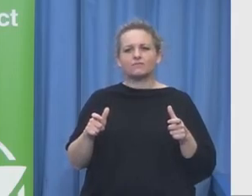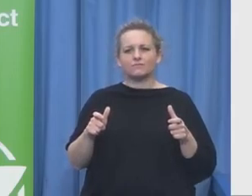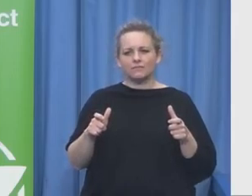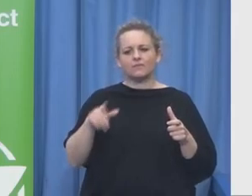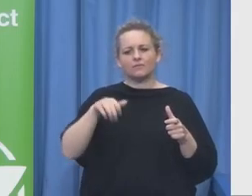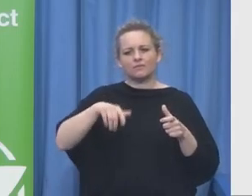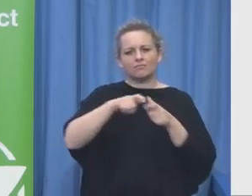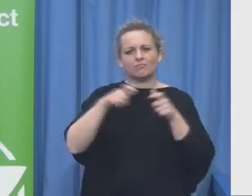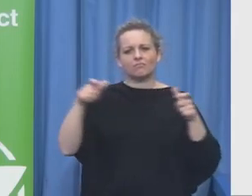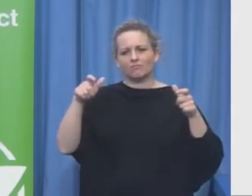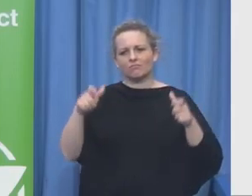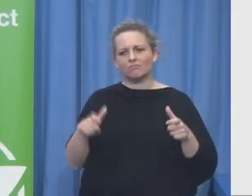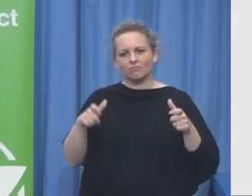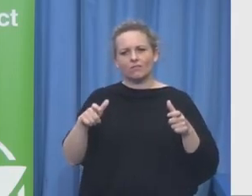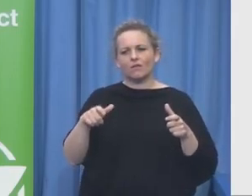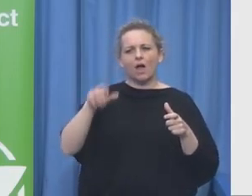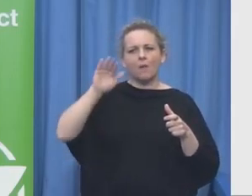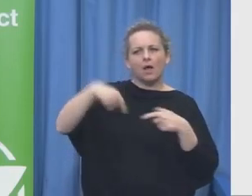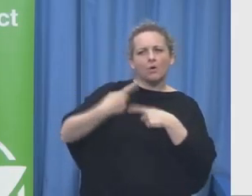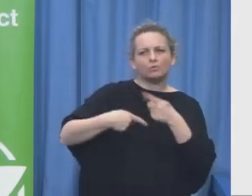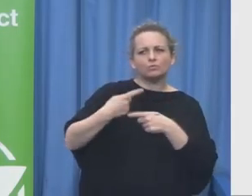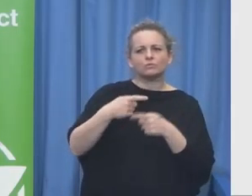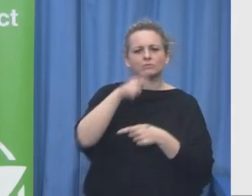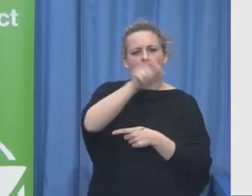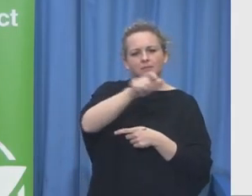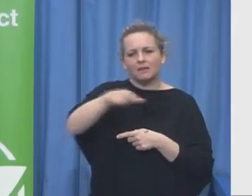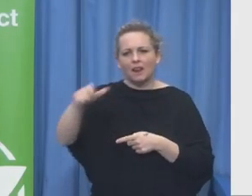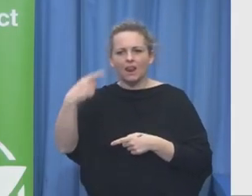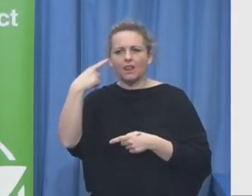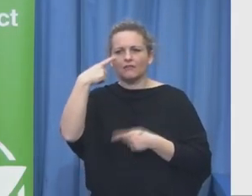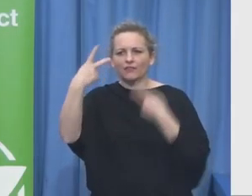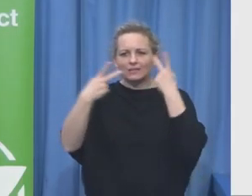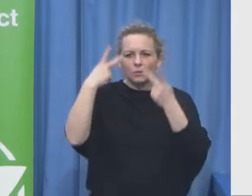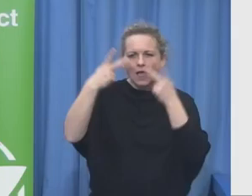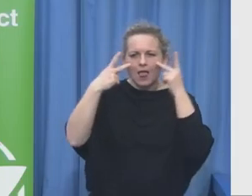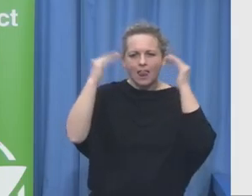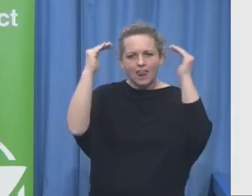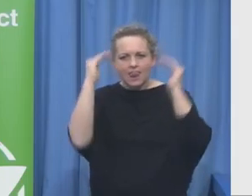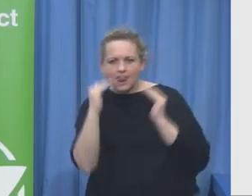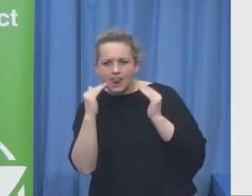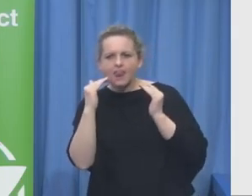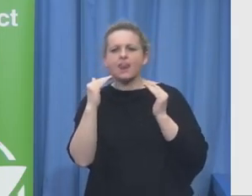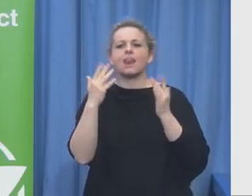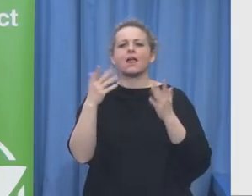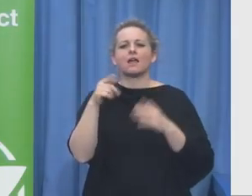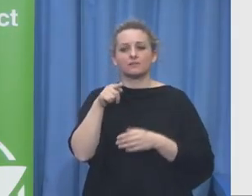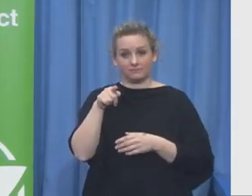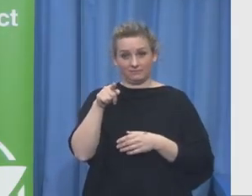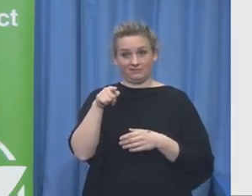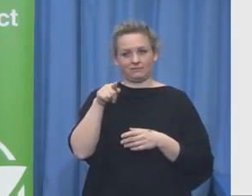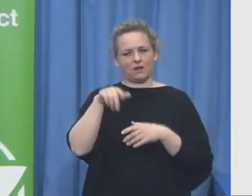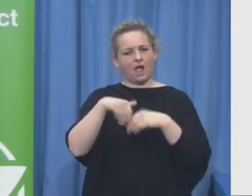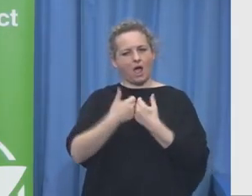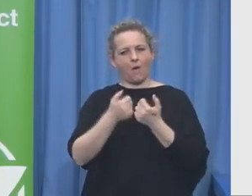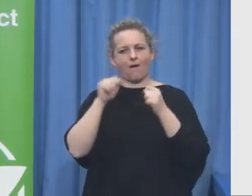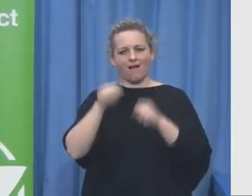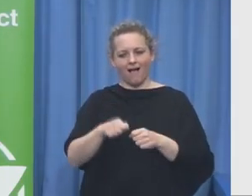can break a lot of barriers. So the Ruderman Family Foundation